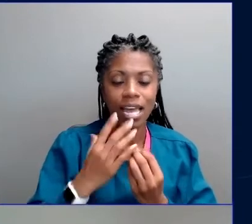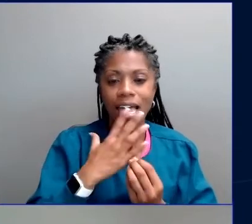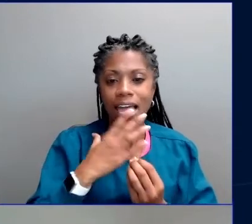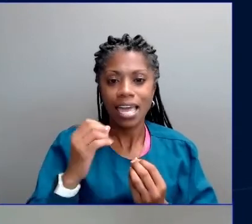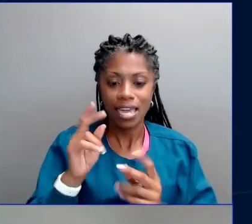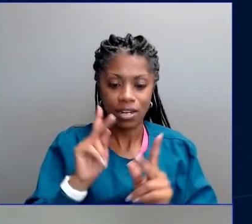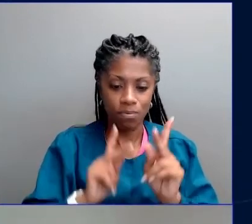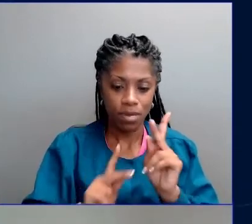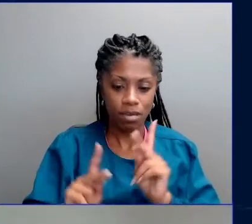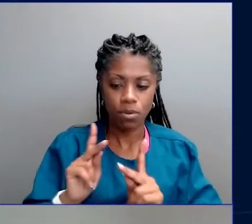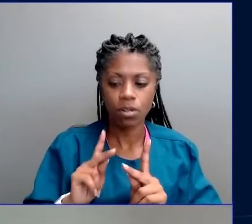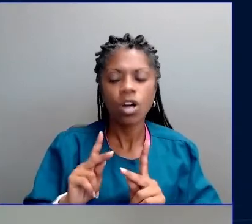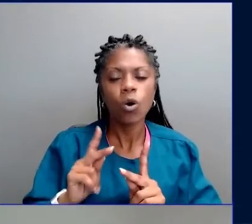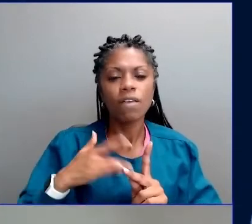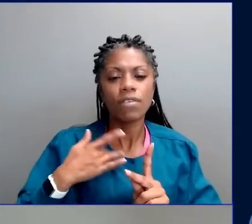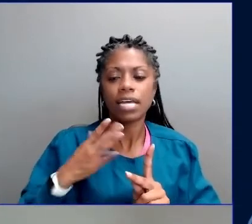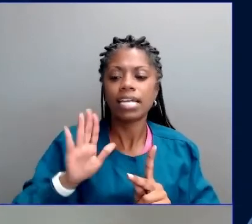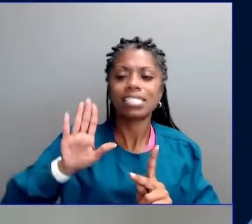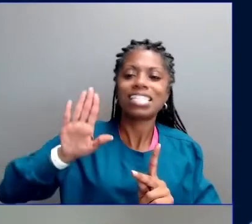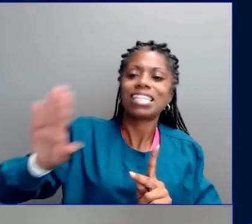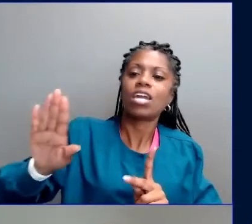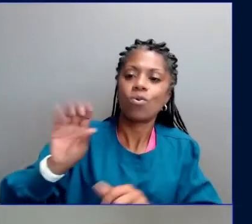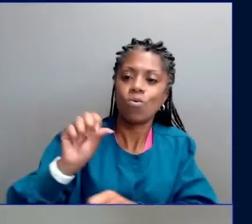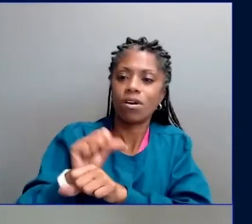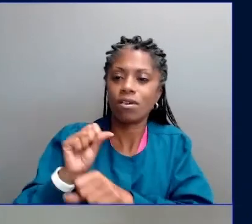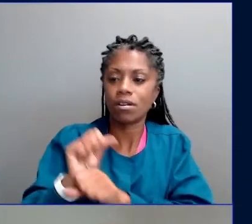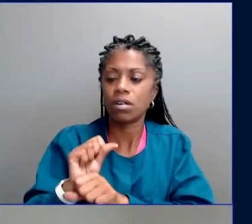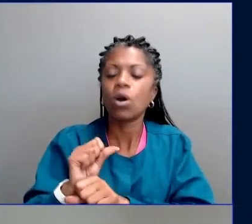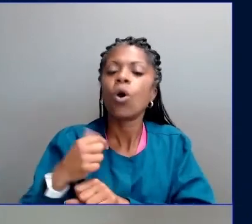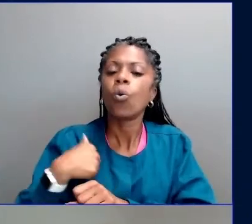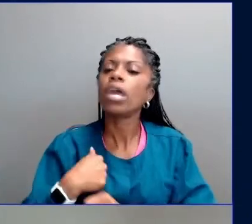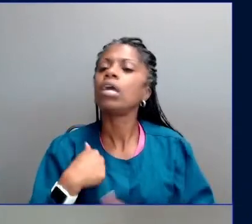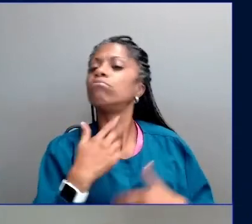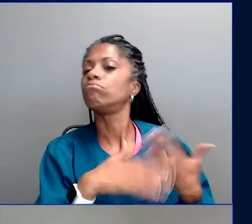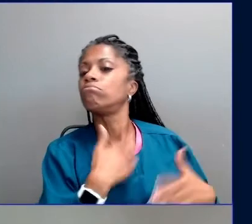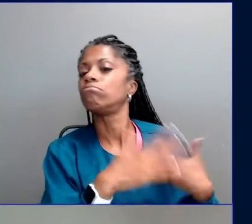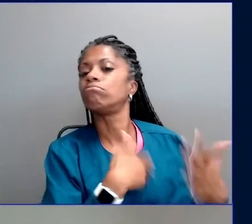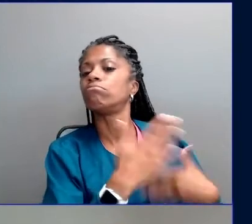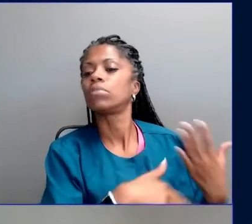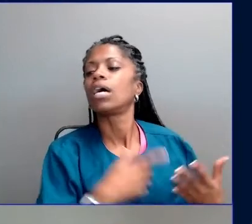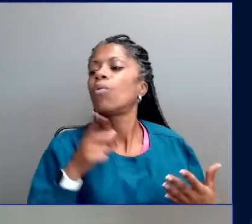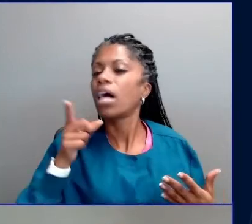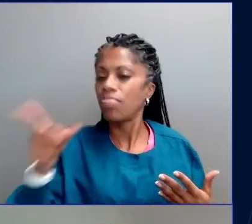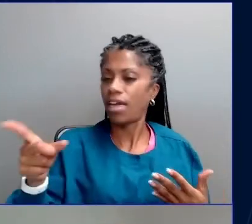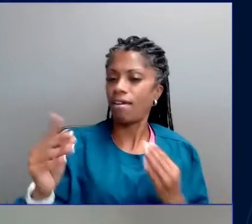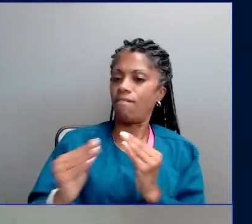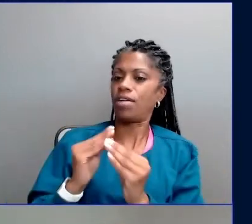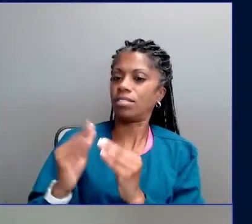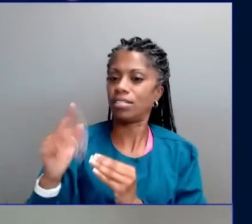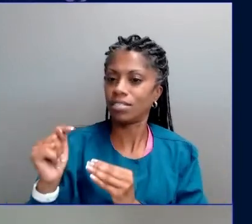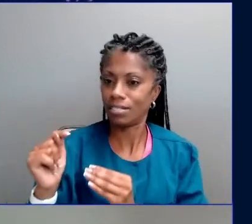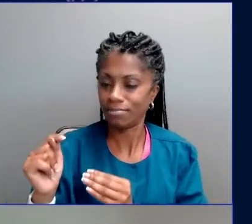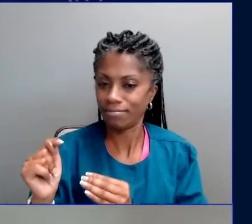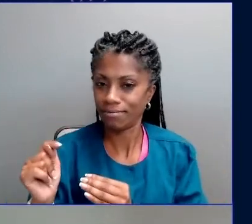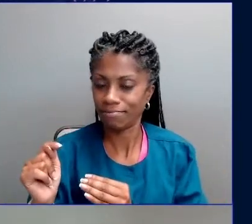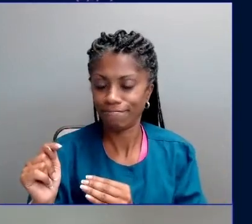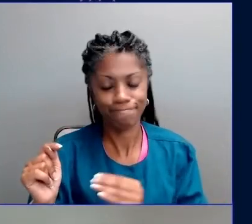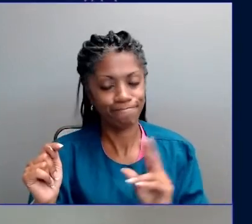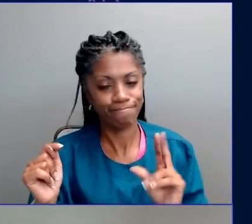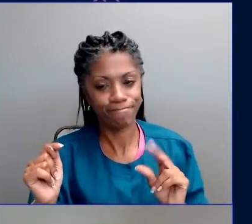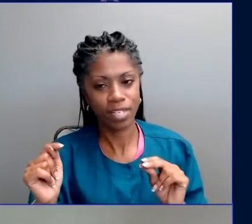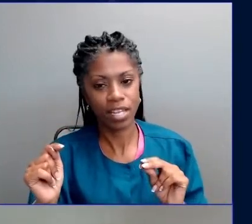other work. Well, here's the thing. We can no longer afford that luxury. Climate change is a threat multiplier